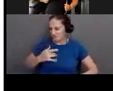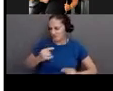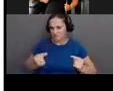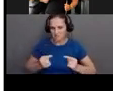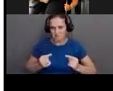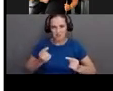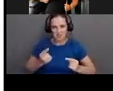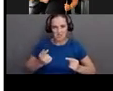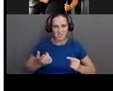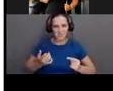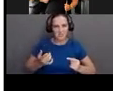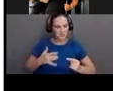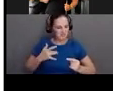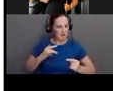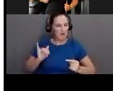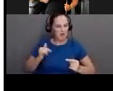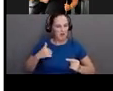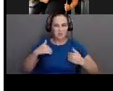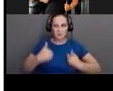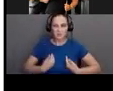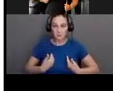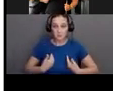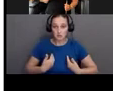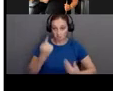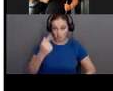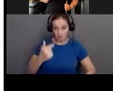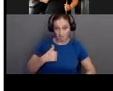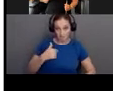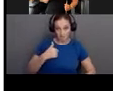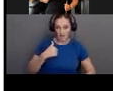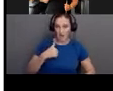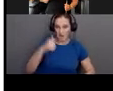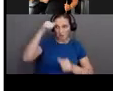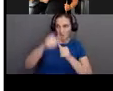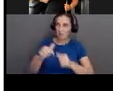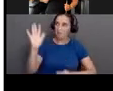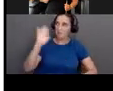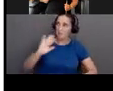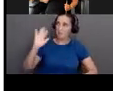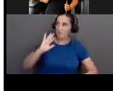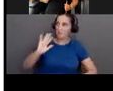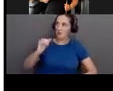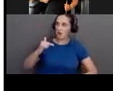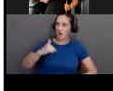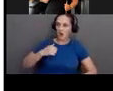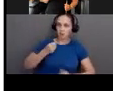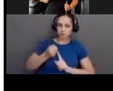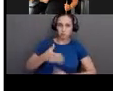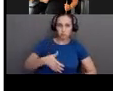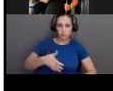when I think back on my pregnancy, I know that I had a first trimester infection.